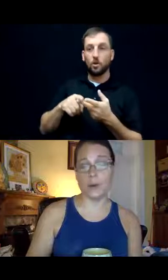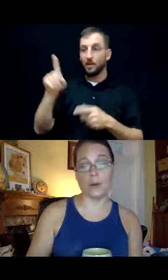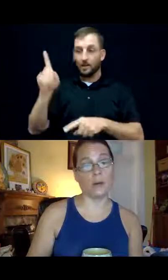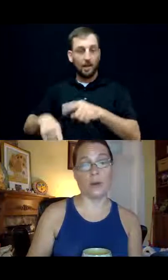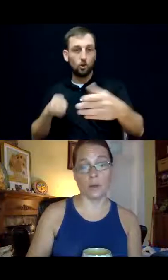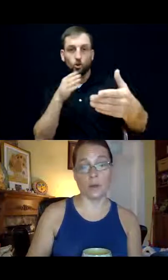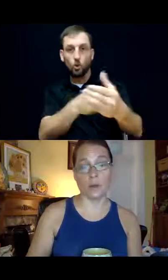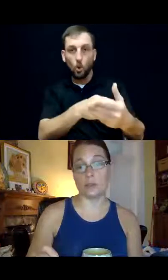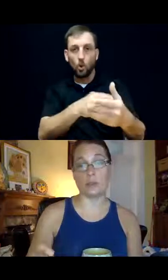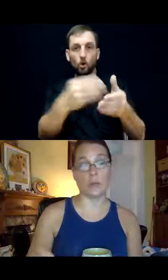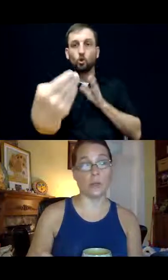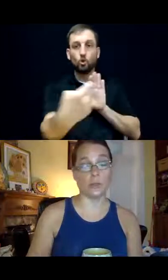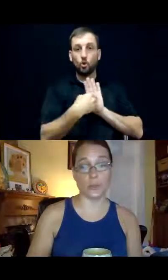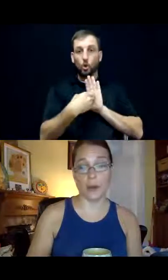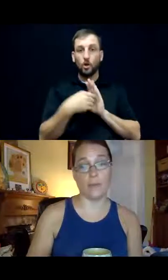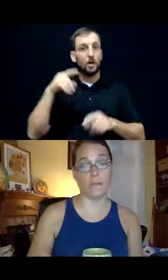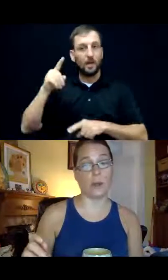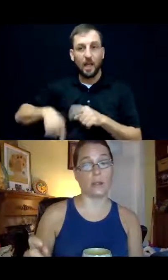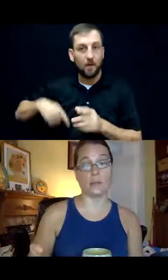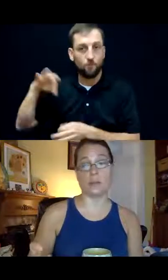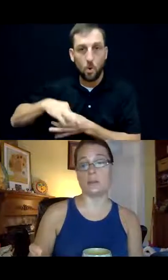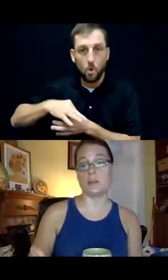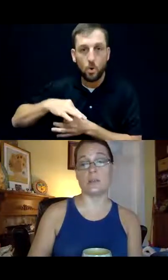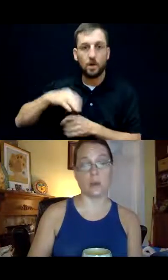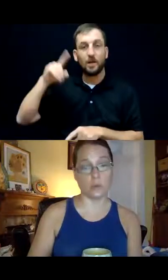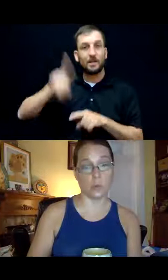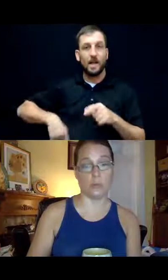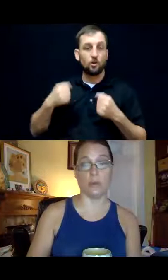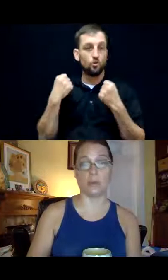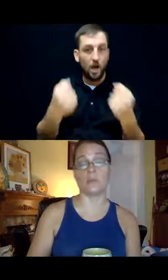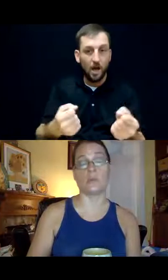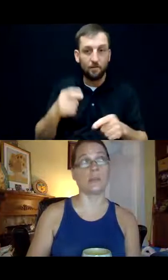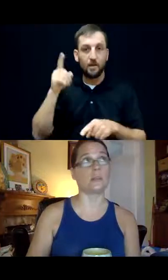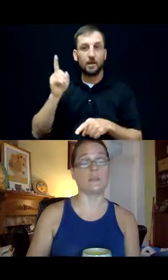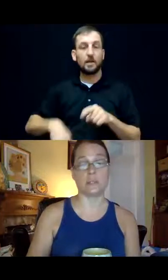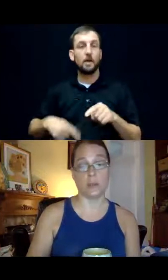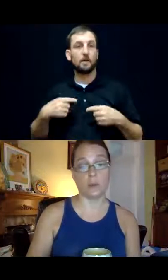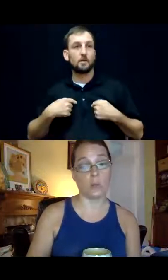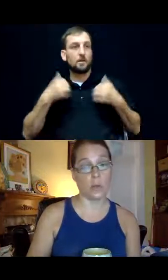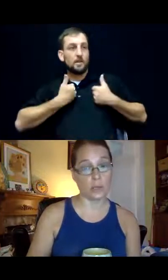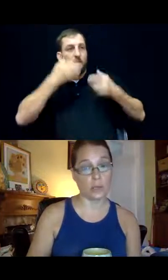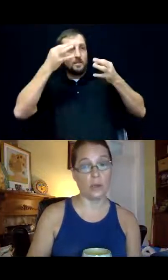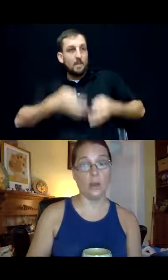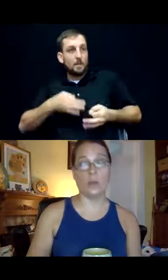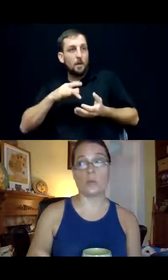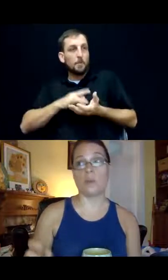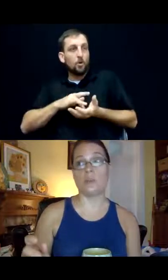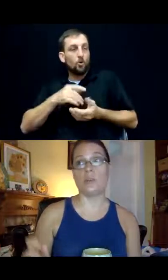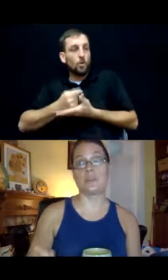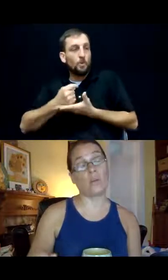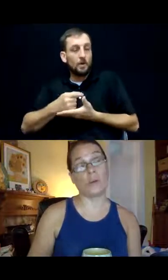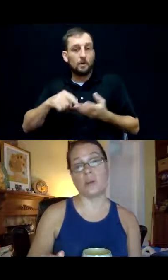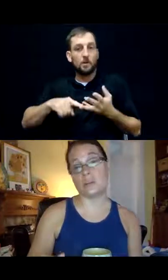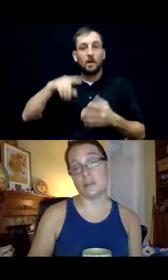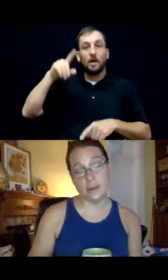number of other rights, such as the right to drive, the right to consent to medical treatment, the right to leave the state without permission, the right to